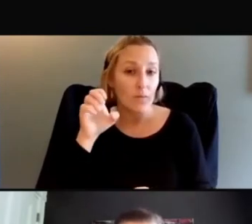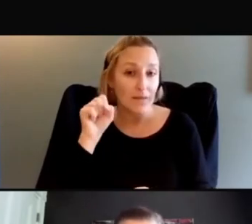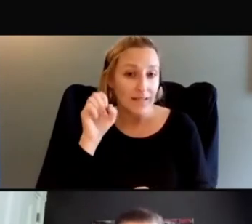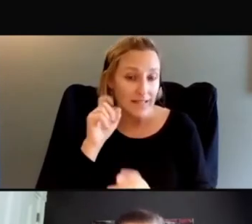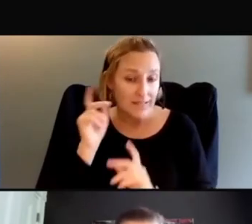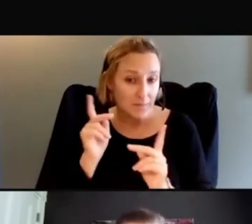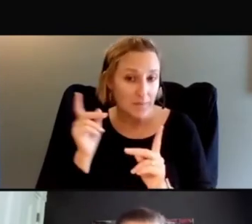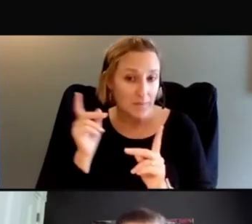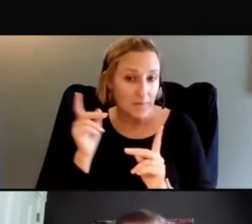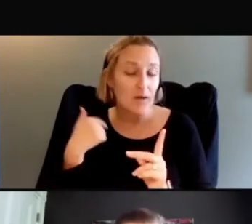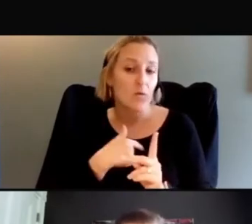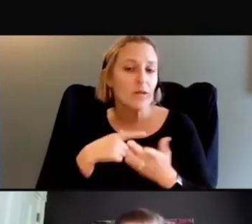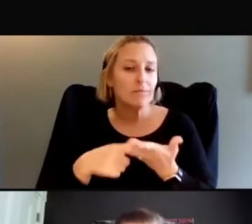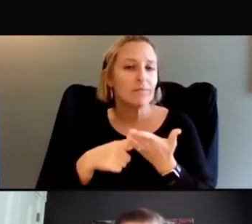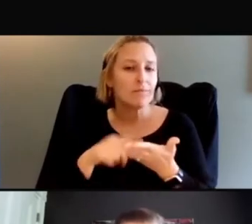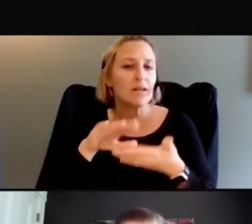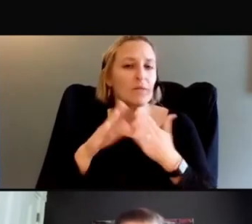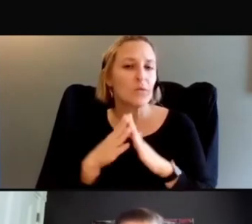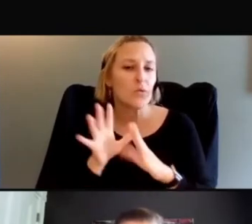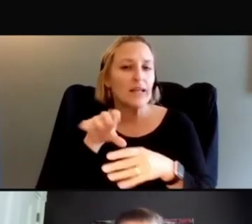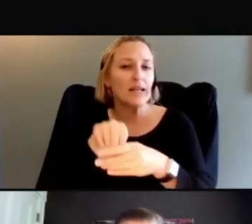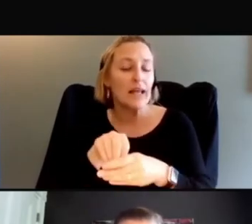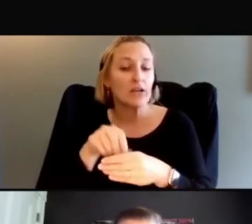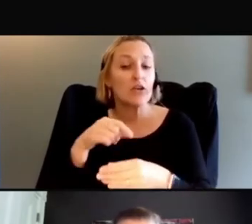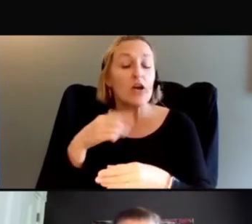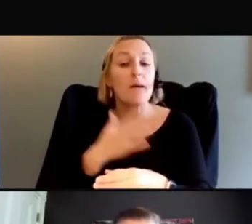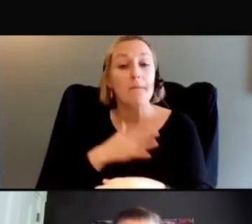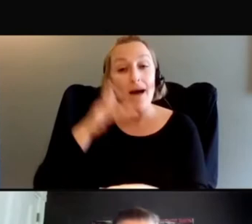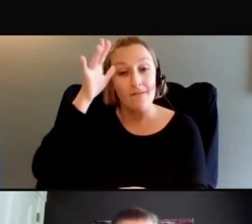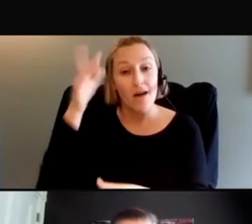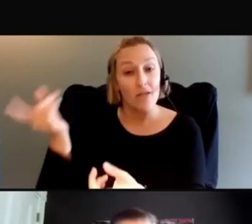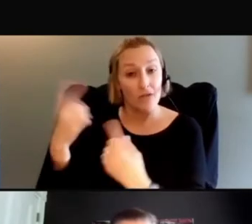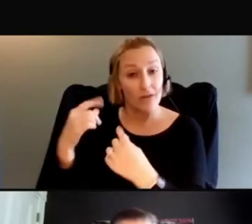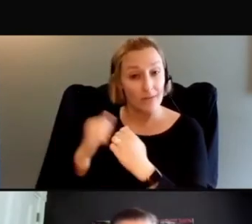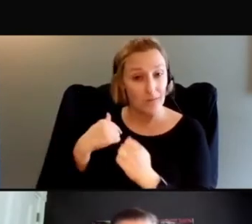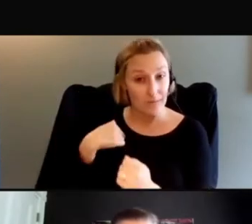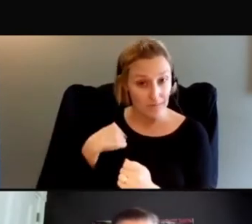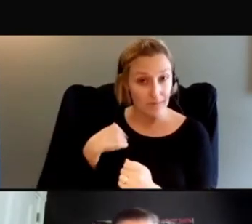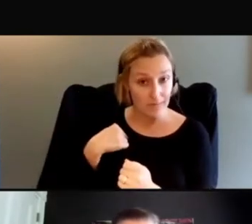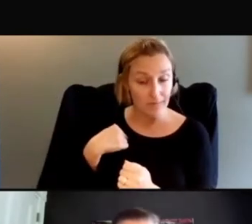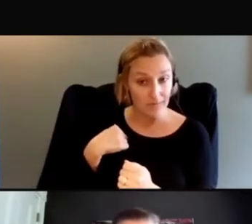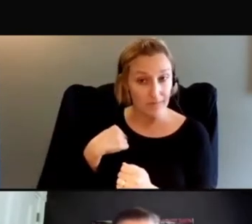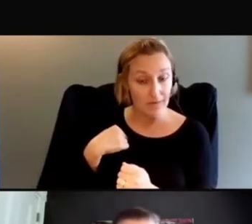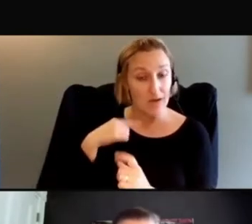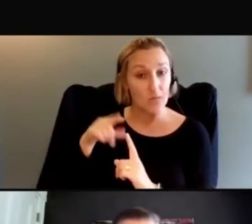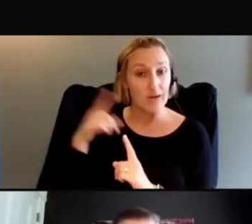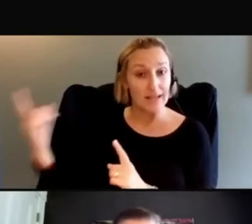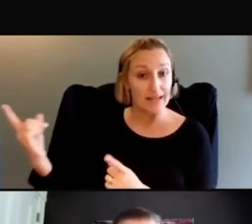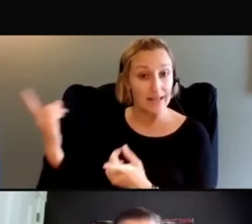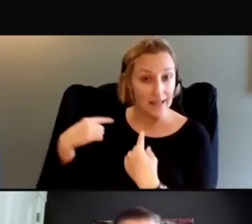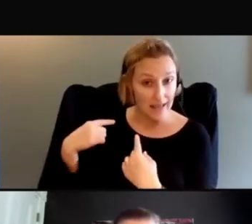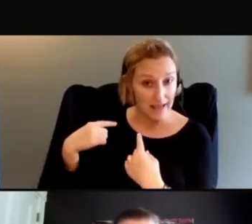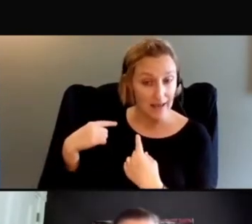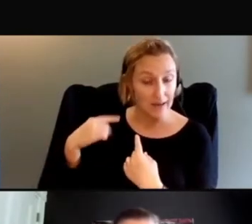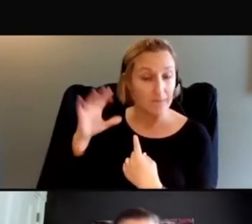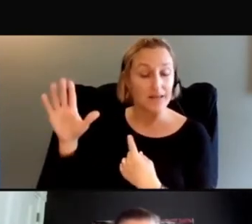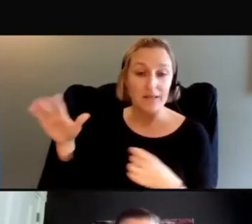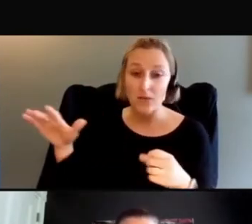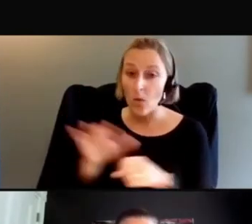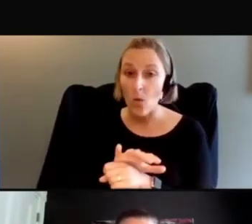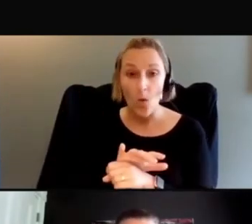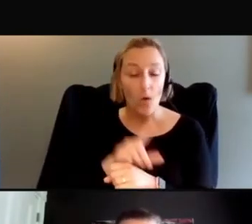I brought my father with me. And when I brought him with me, his whole trajectory has changed.